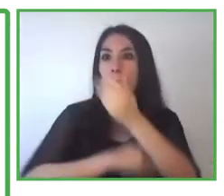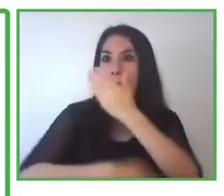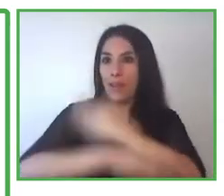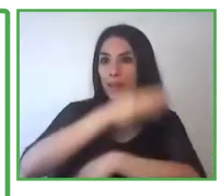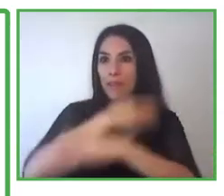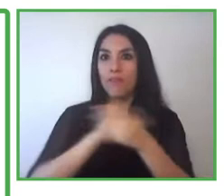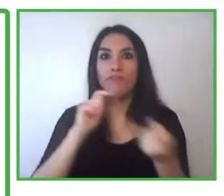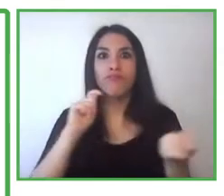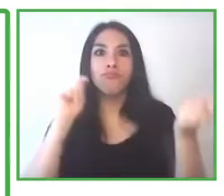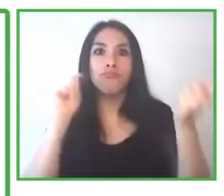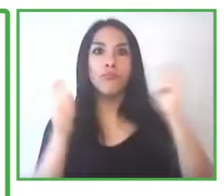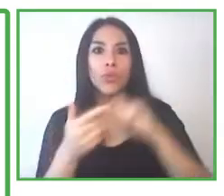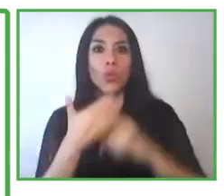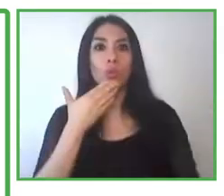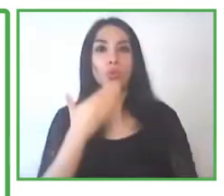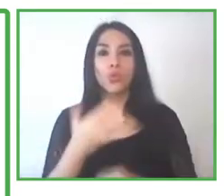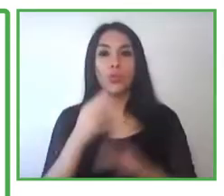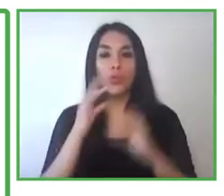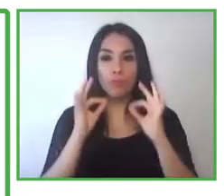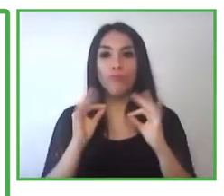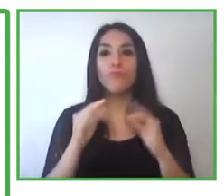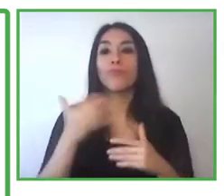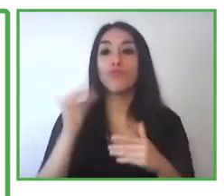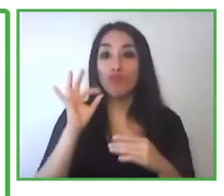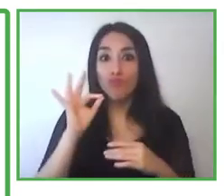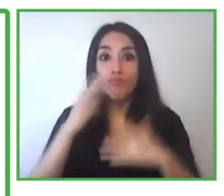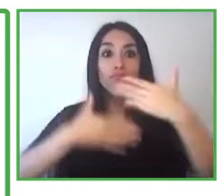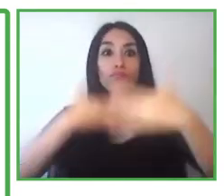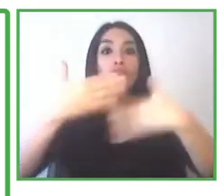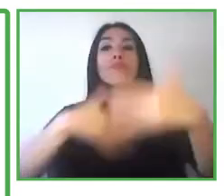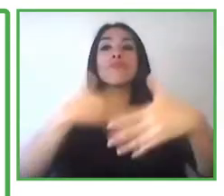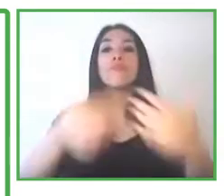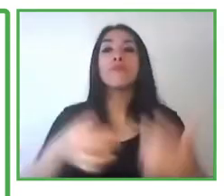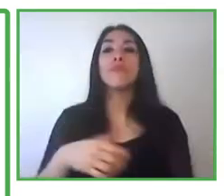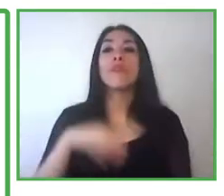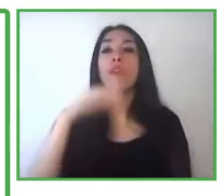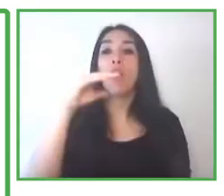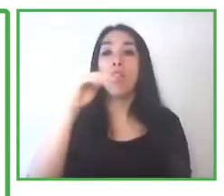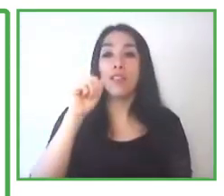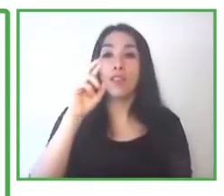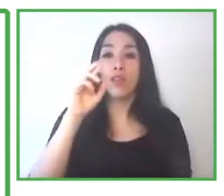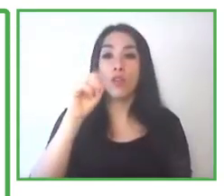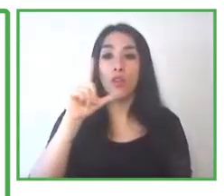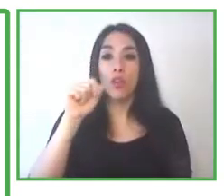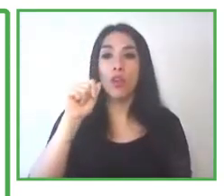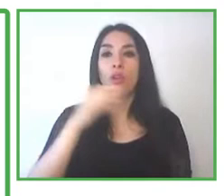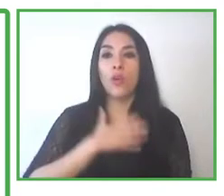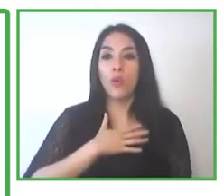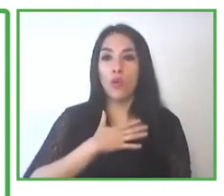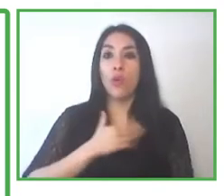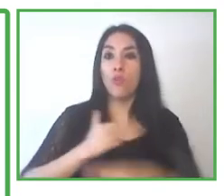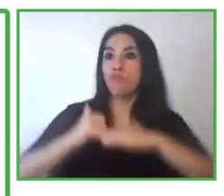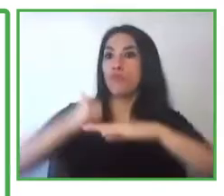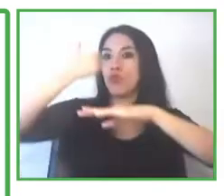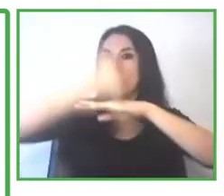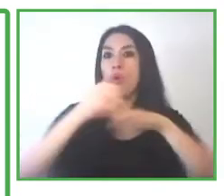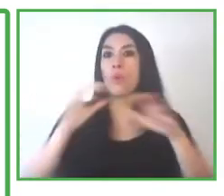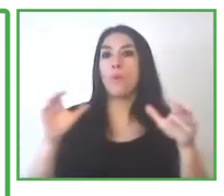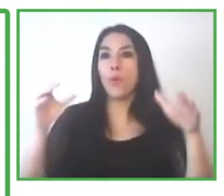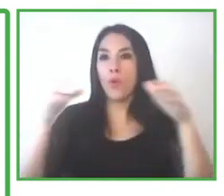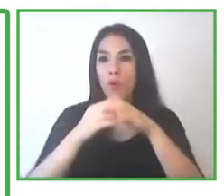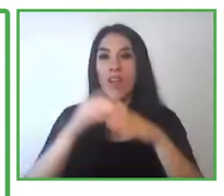As many people have told in the past, am Carola Rubia with Fondacion Descubre-Me,